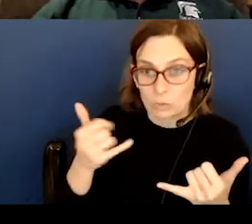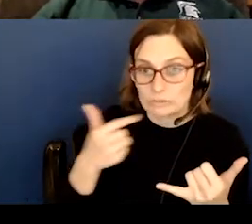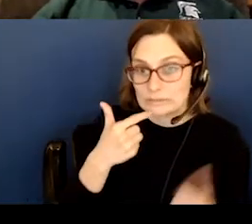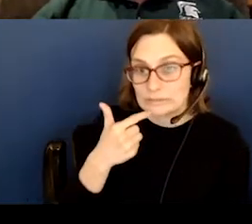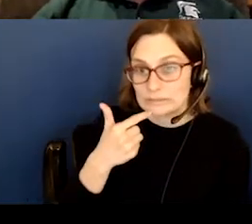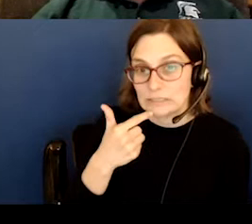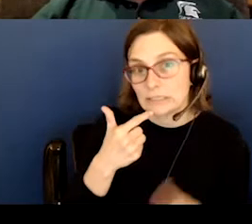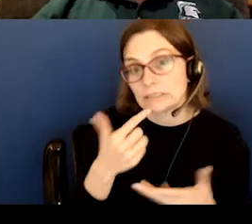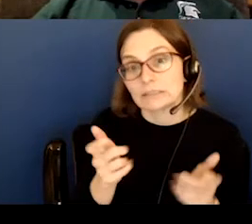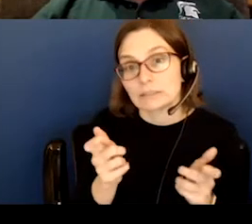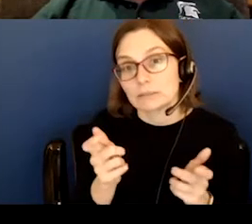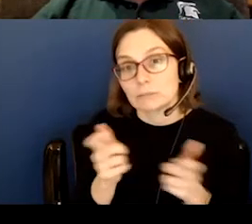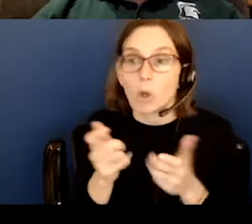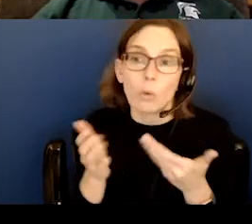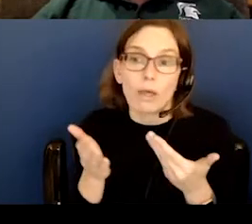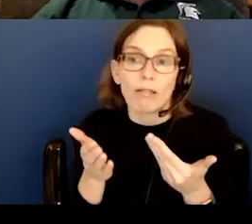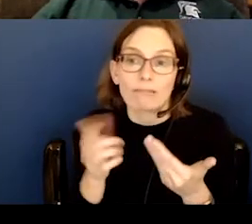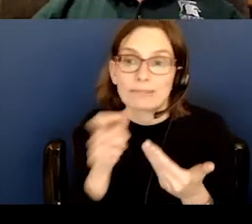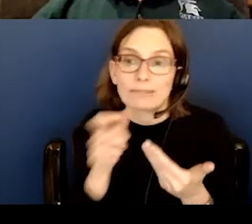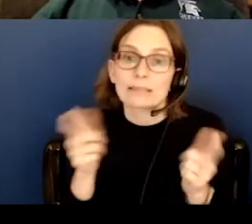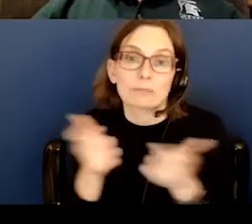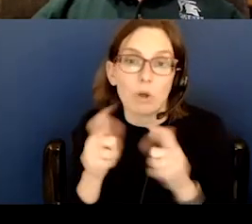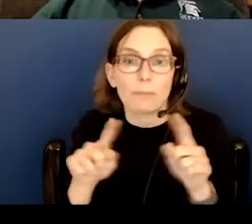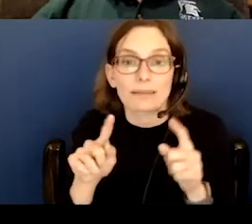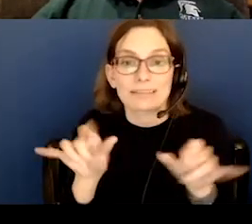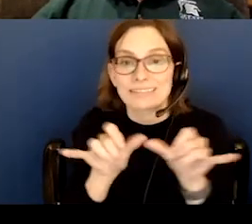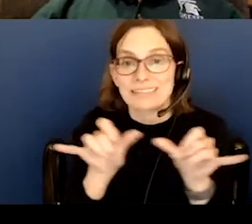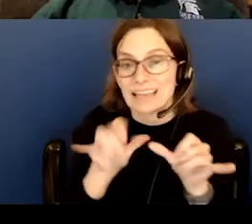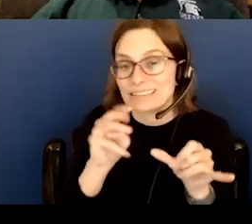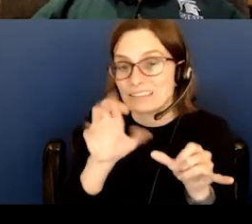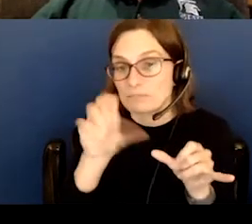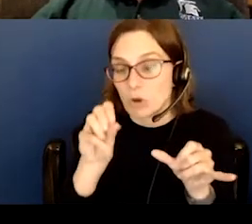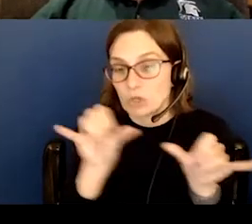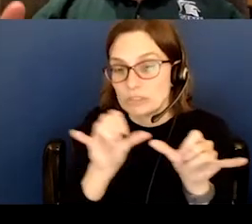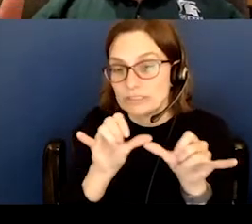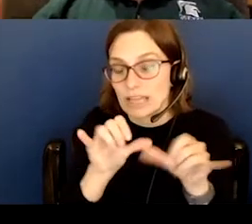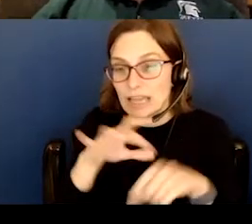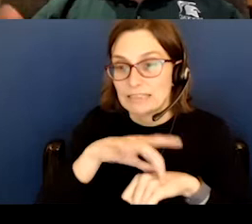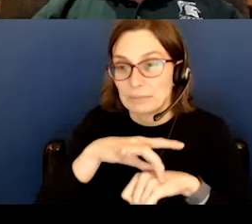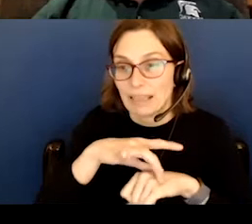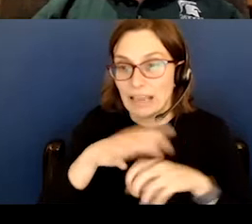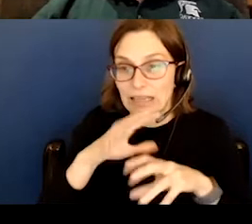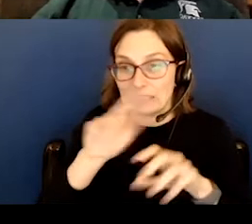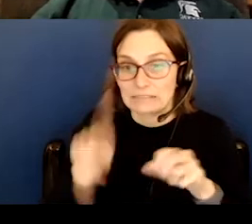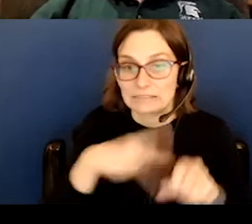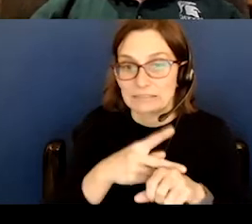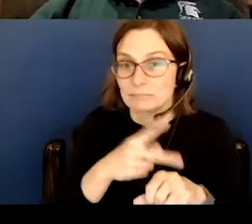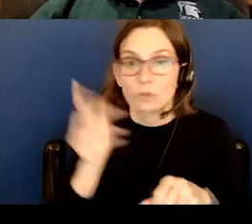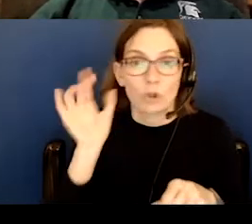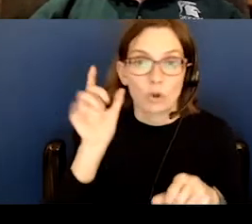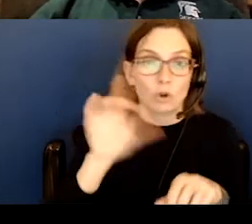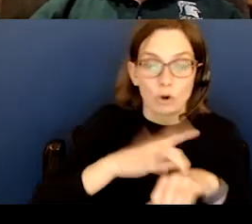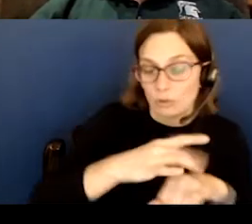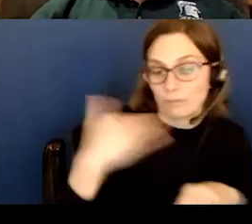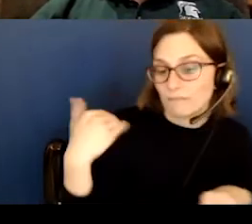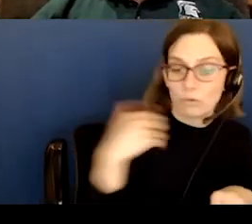I shouldn't say small, maybe almost the size of Mars, the size planet hit the, the earth did not have a moon and a small